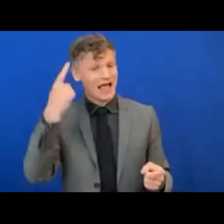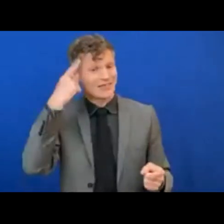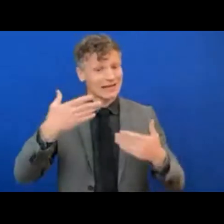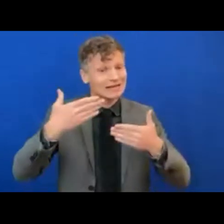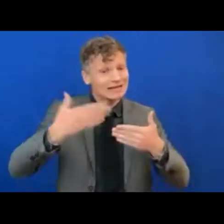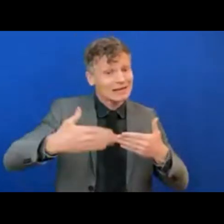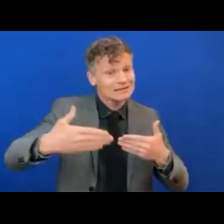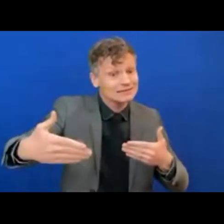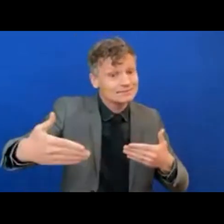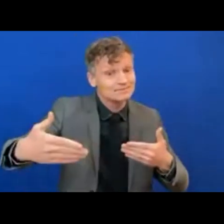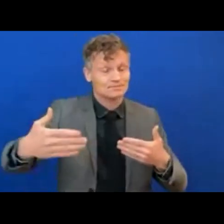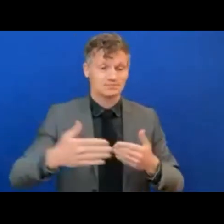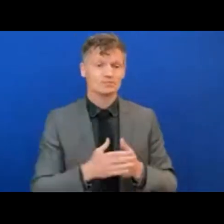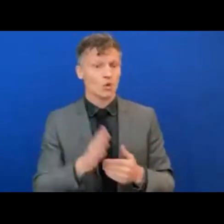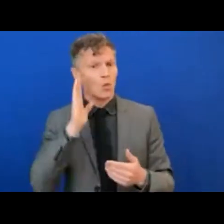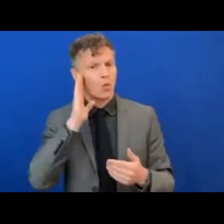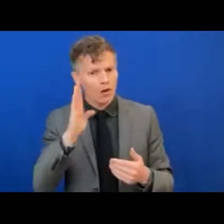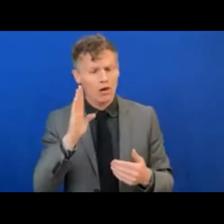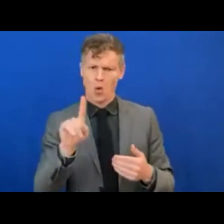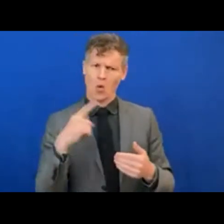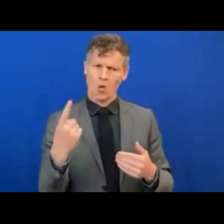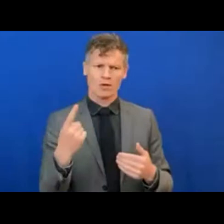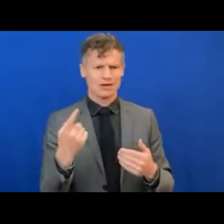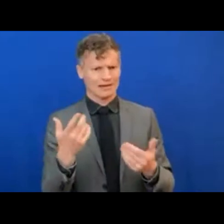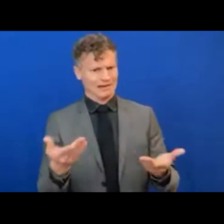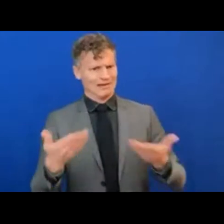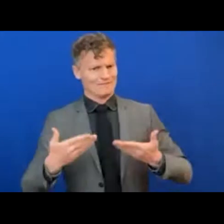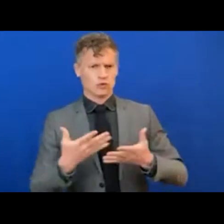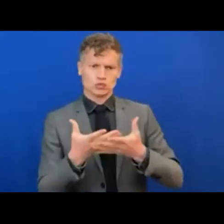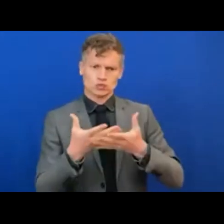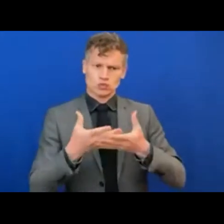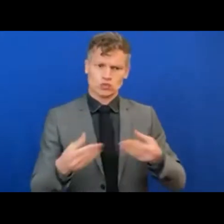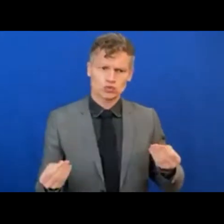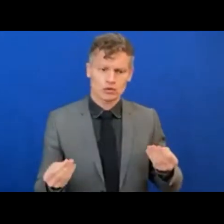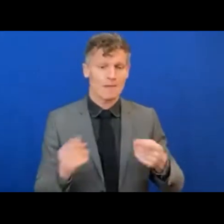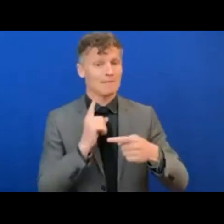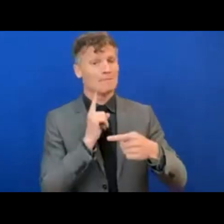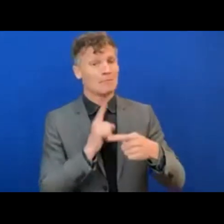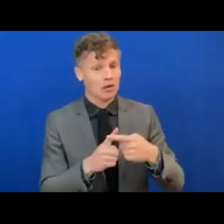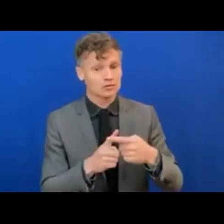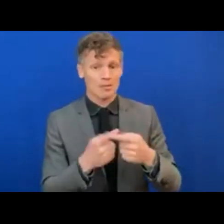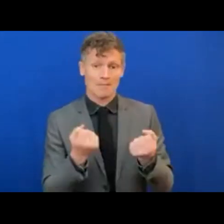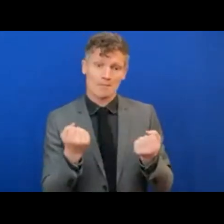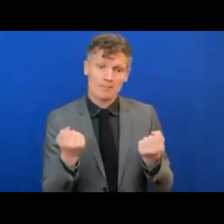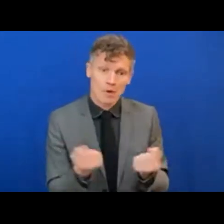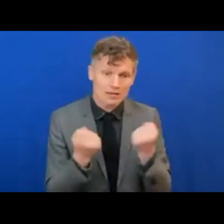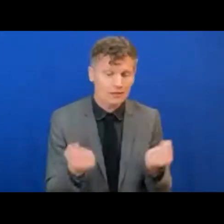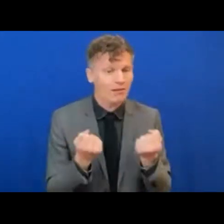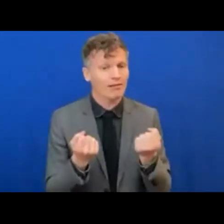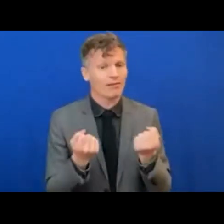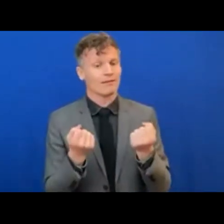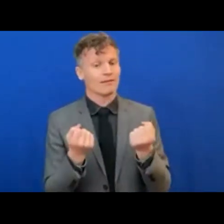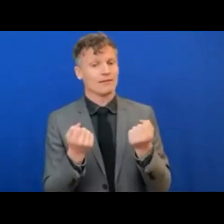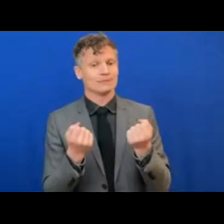preceding will not only produce solutions, but also draw out practical avenues for their timely